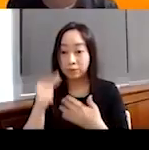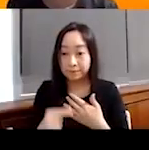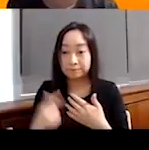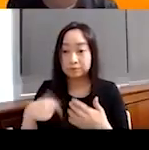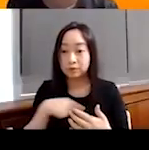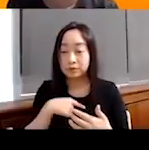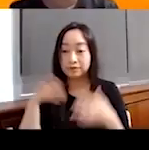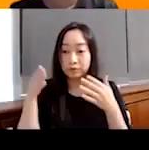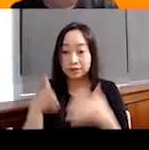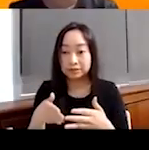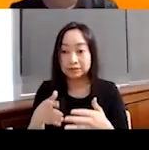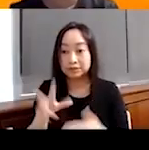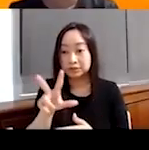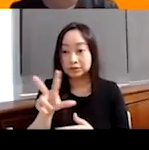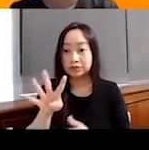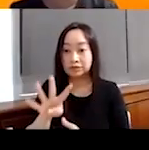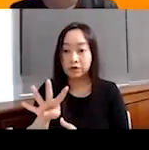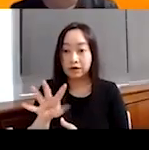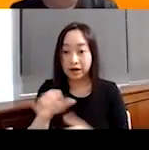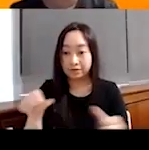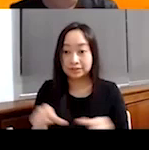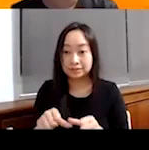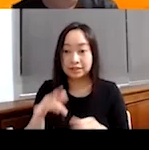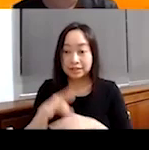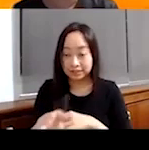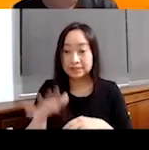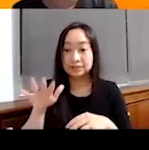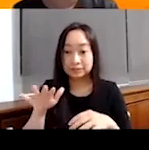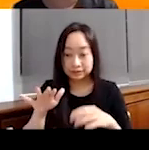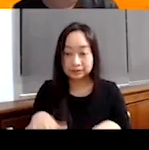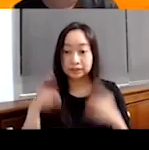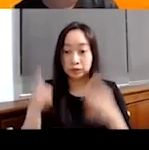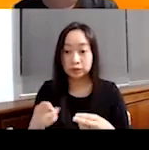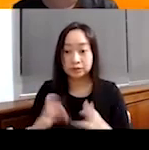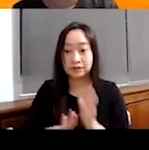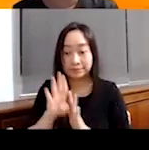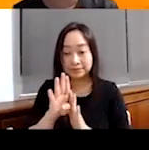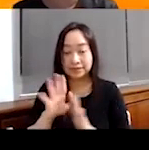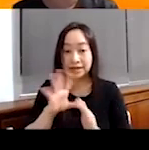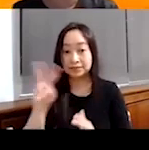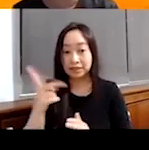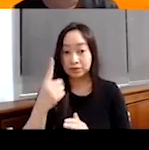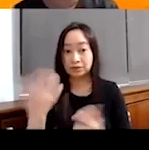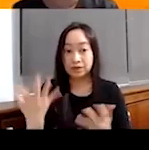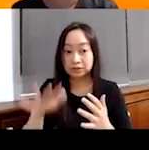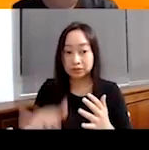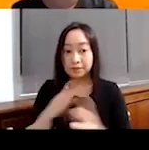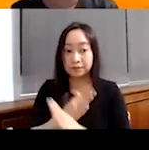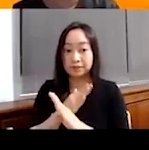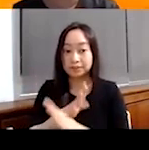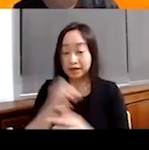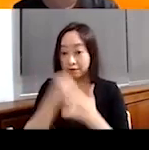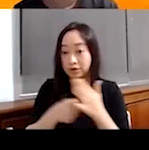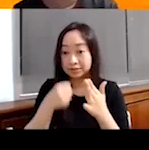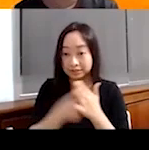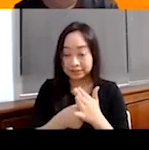focused, I would say in three core areas, um, early childhood development. the second one is child protection and advocacy.